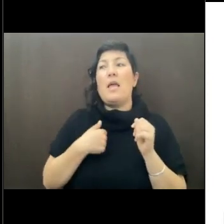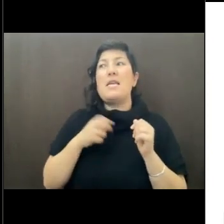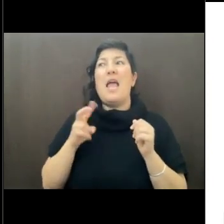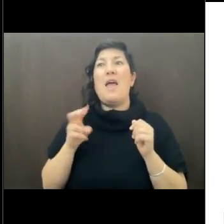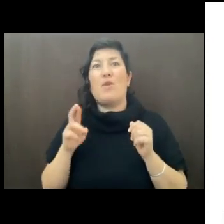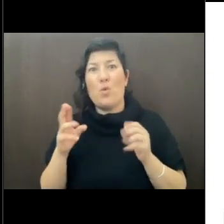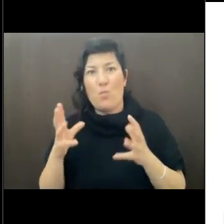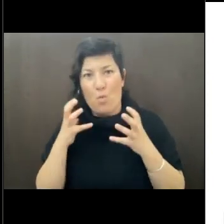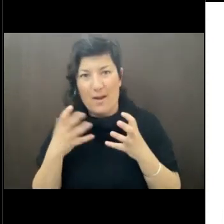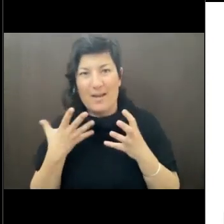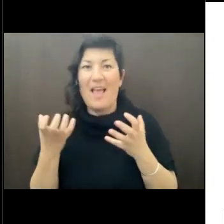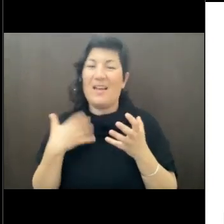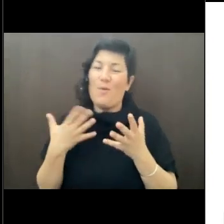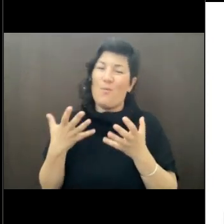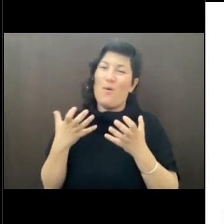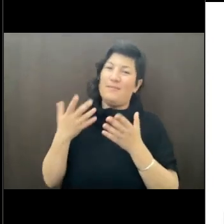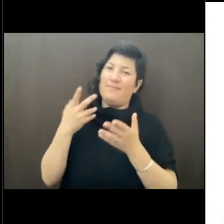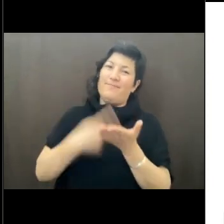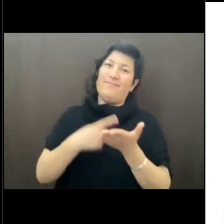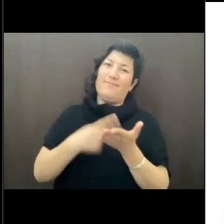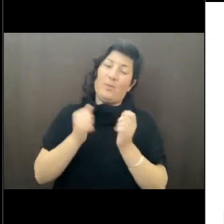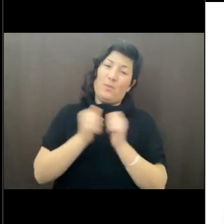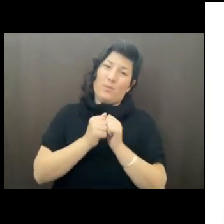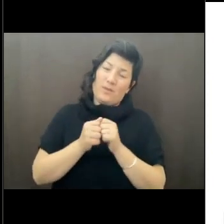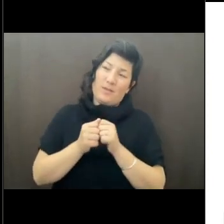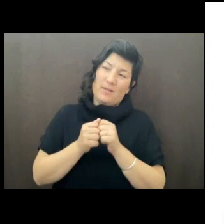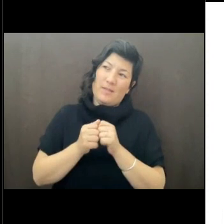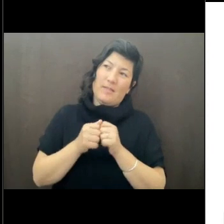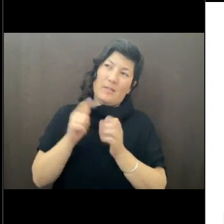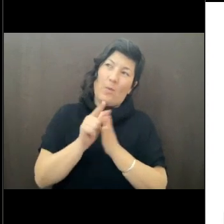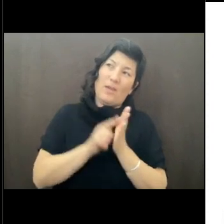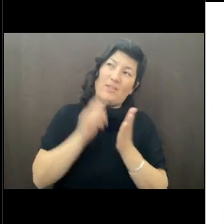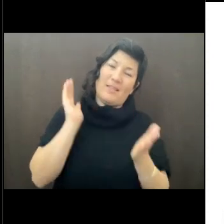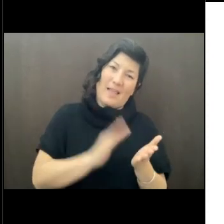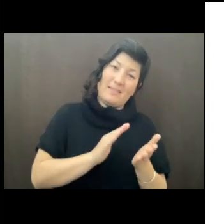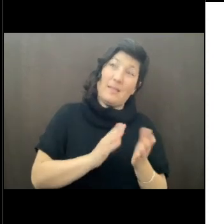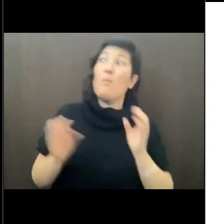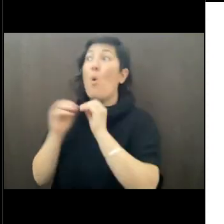I'd like to do more things with data and less with lawyers. So next slide.